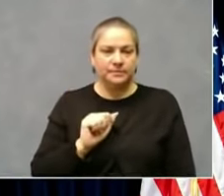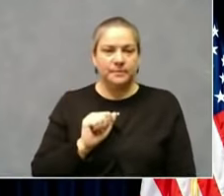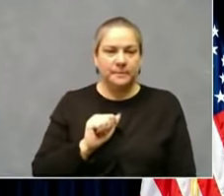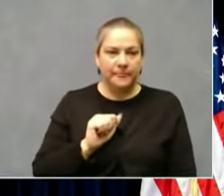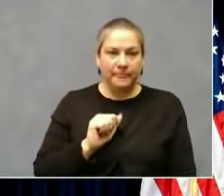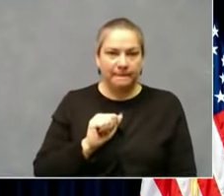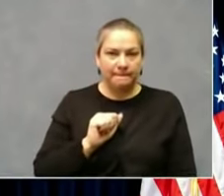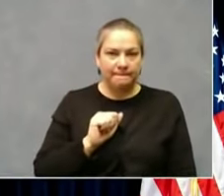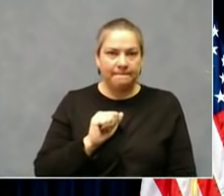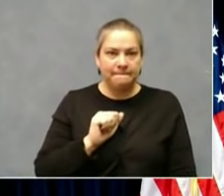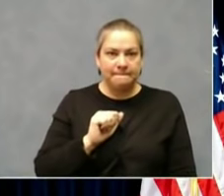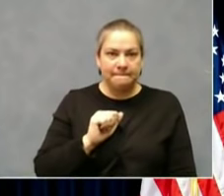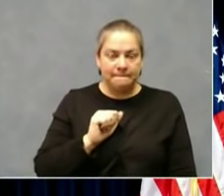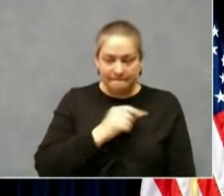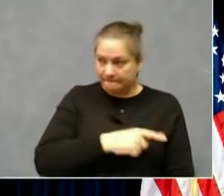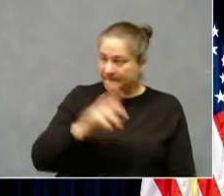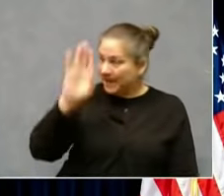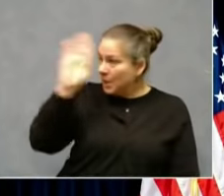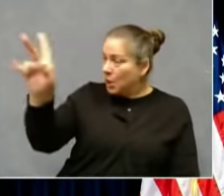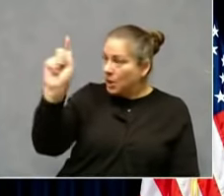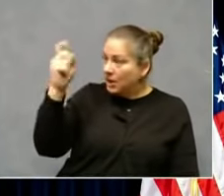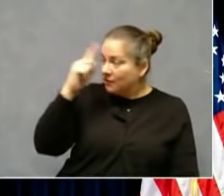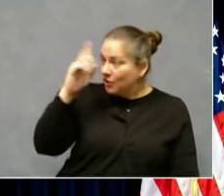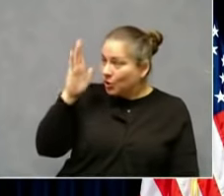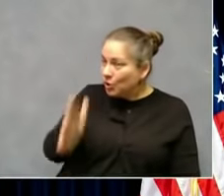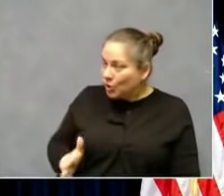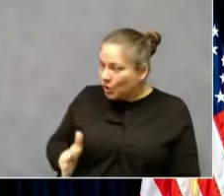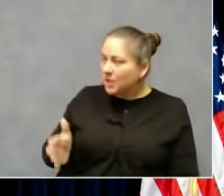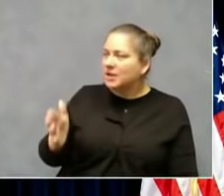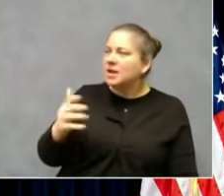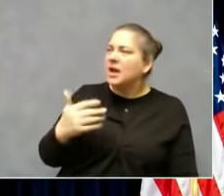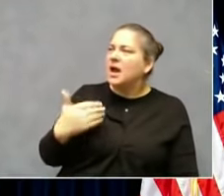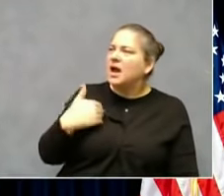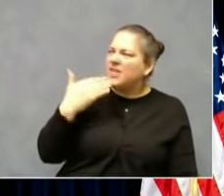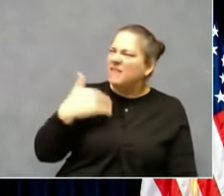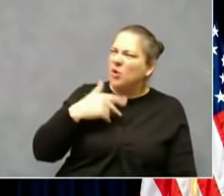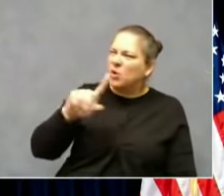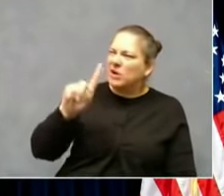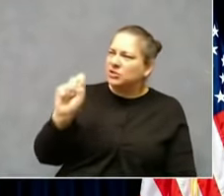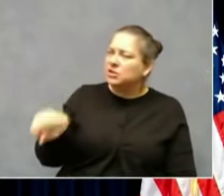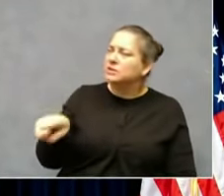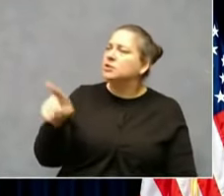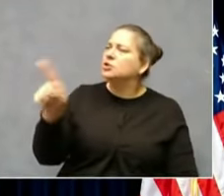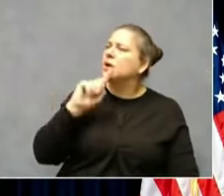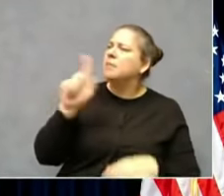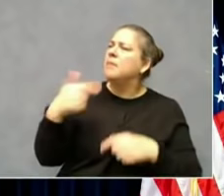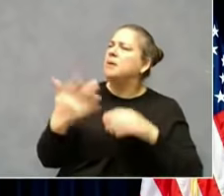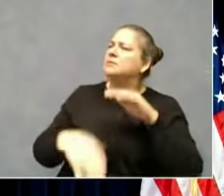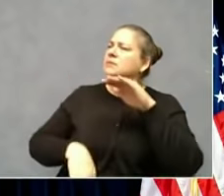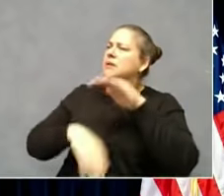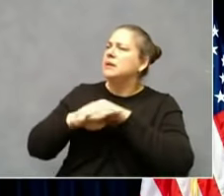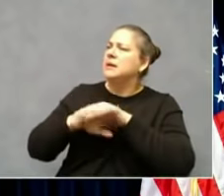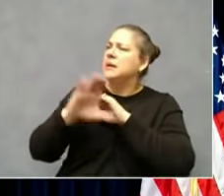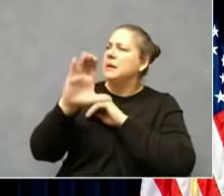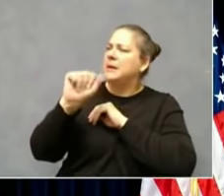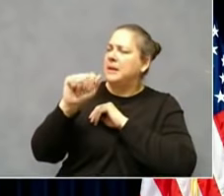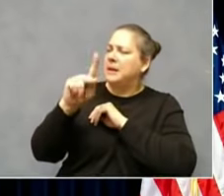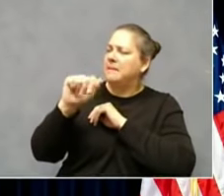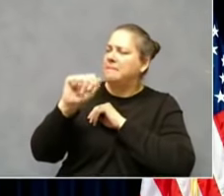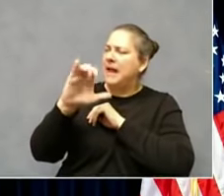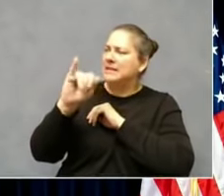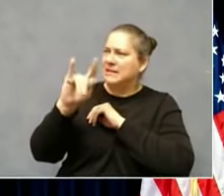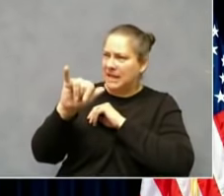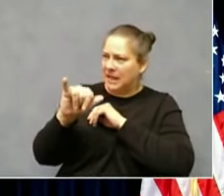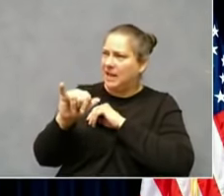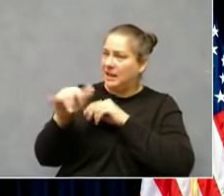Good afternoon, Governor. Thanks for taking my question. I want to follow up on that capacity issue. And you mentioned St. Elizabeth's in